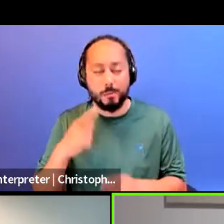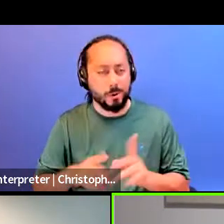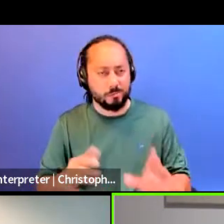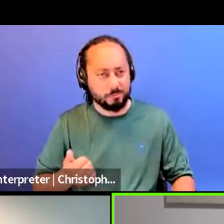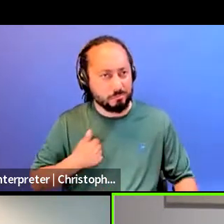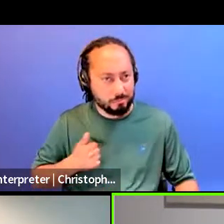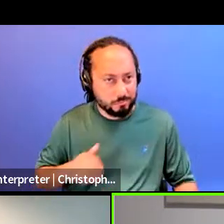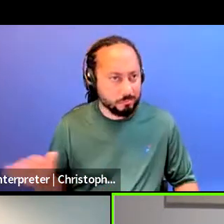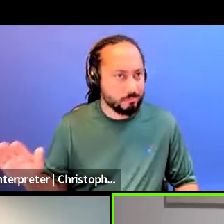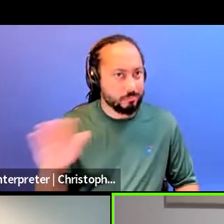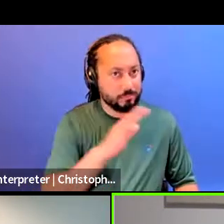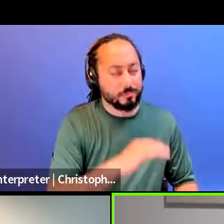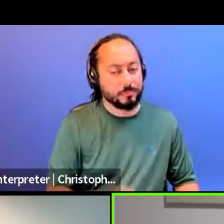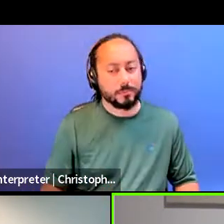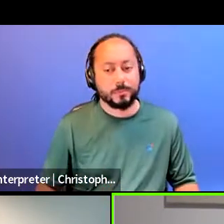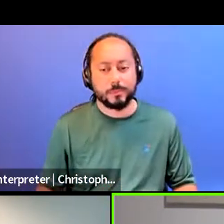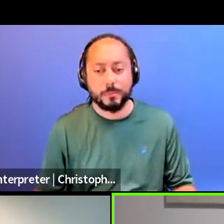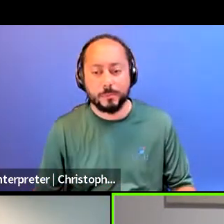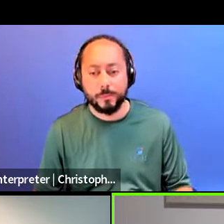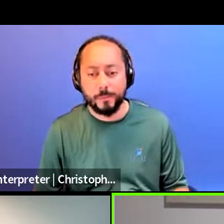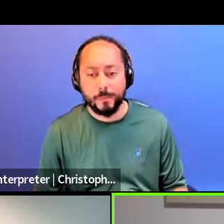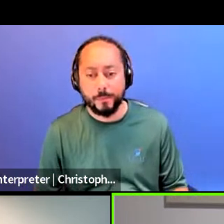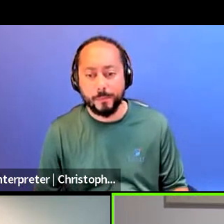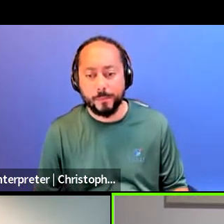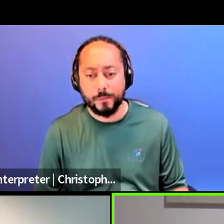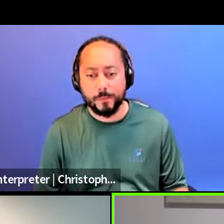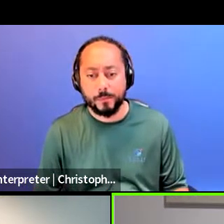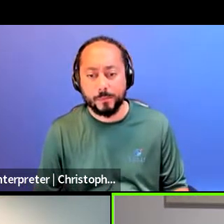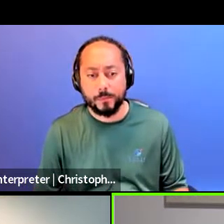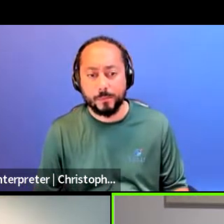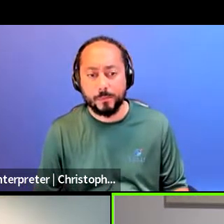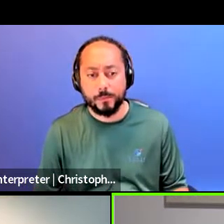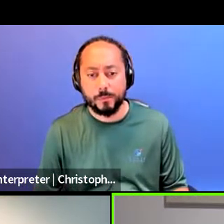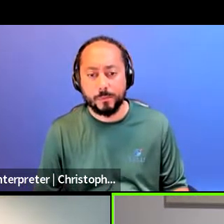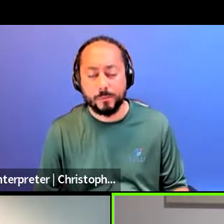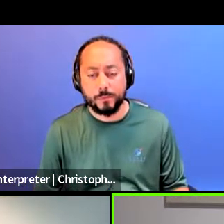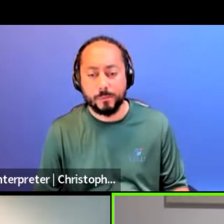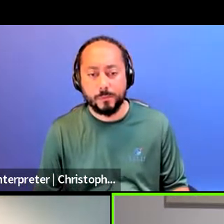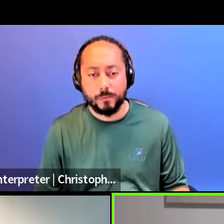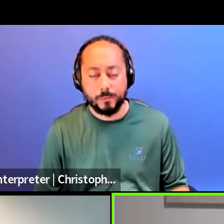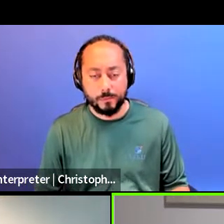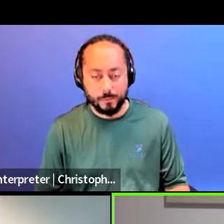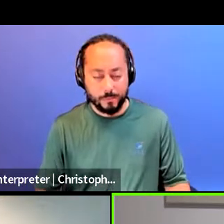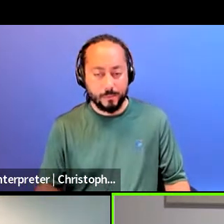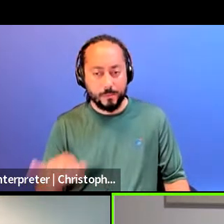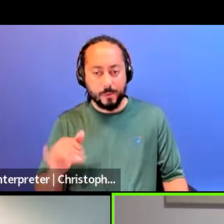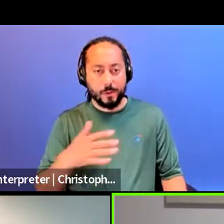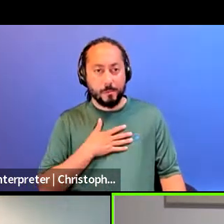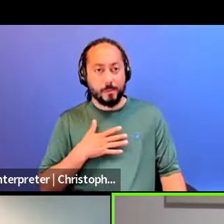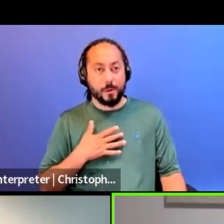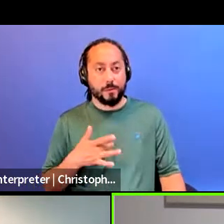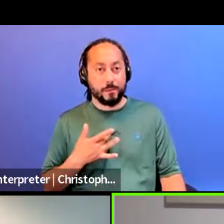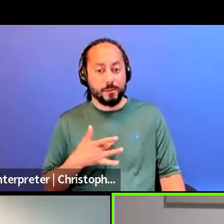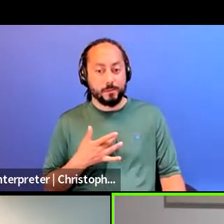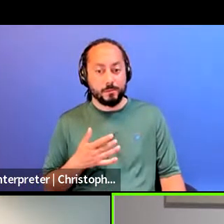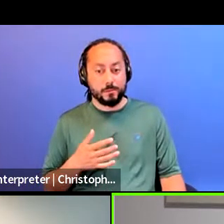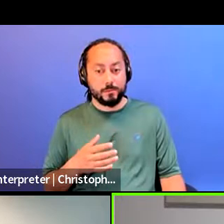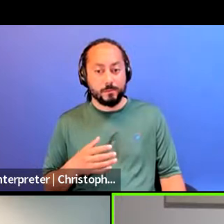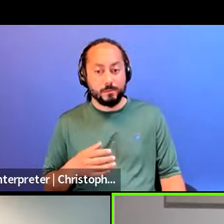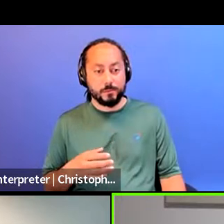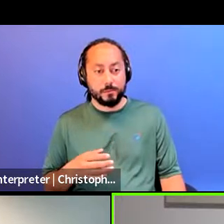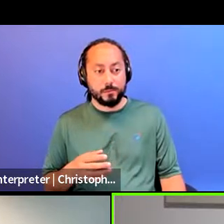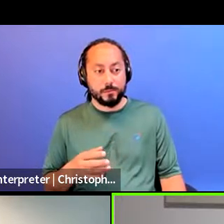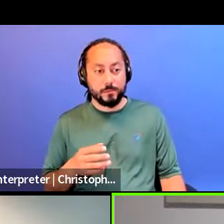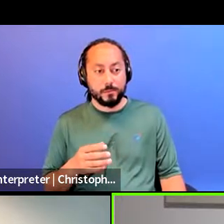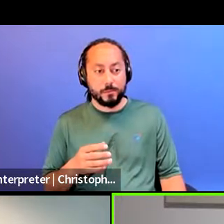Um, so that's kind of where, where I'm at. Um, and yeah, we're